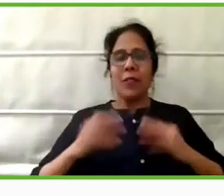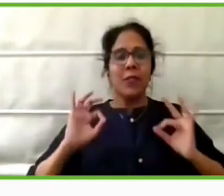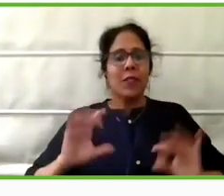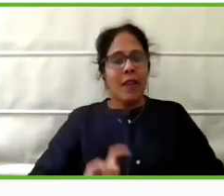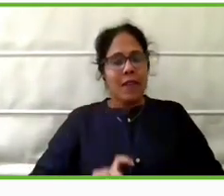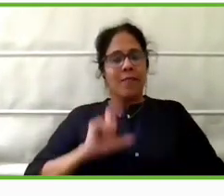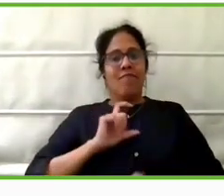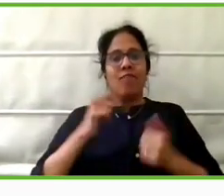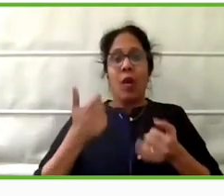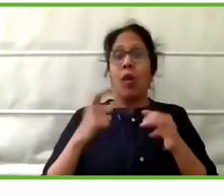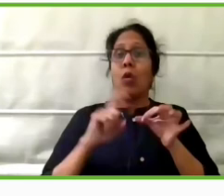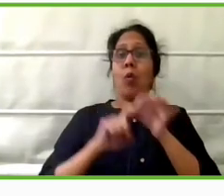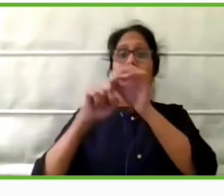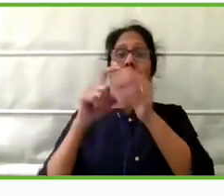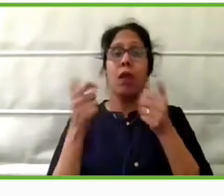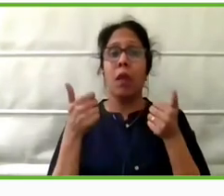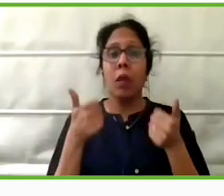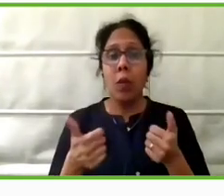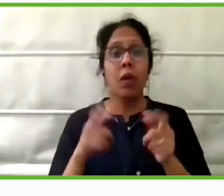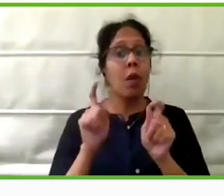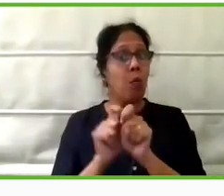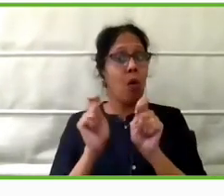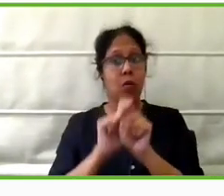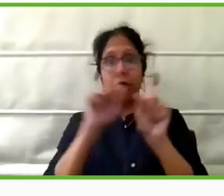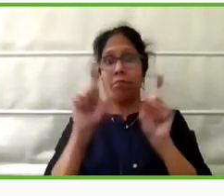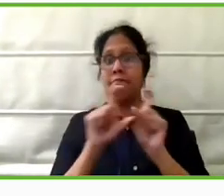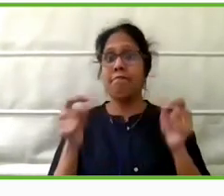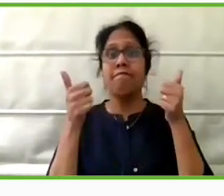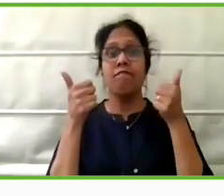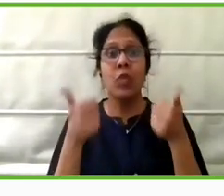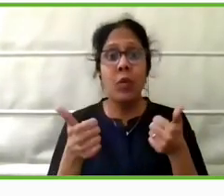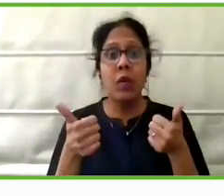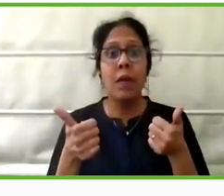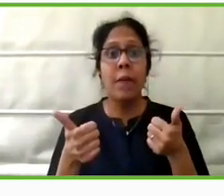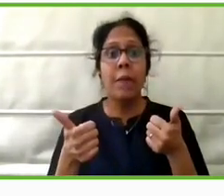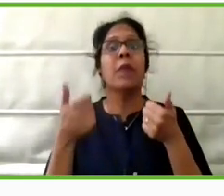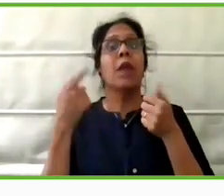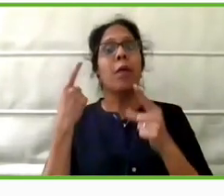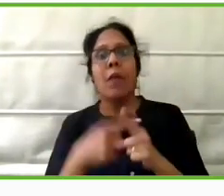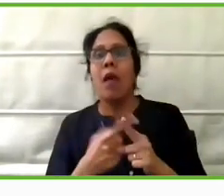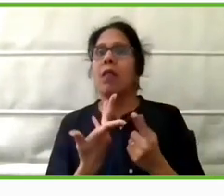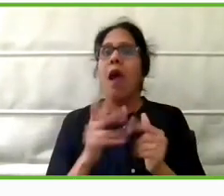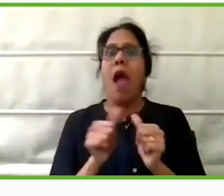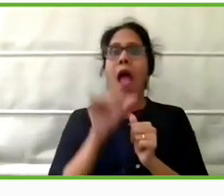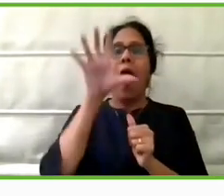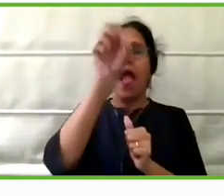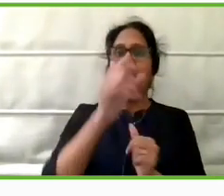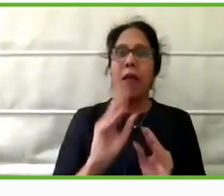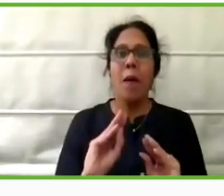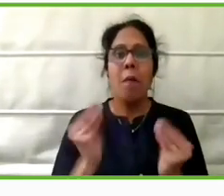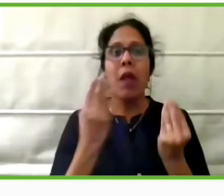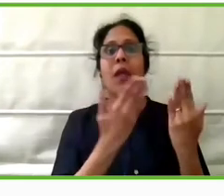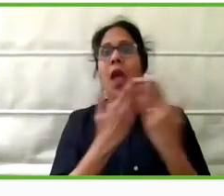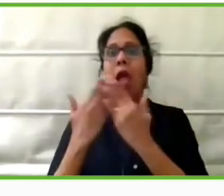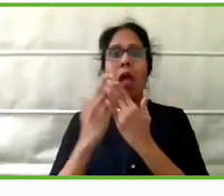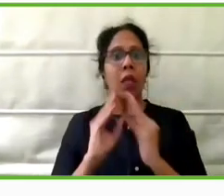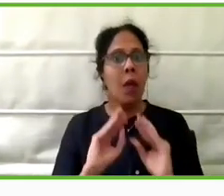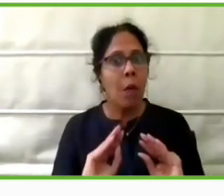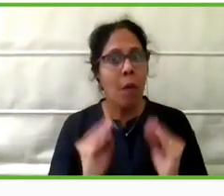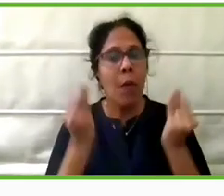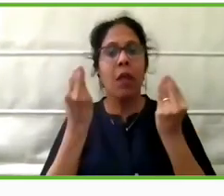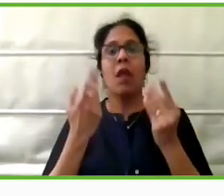quality, when it is functional, then it enables better access to education, to